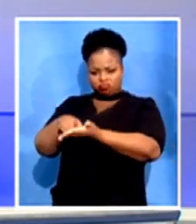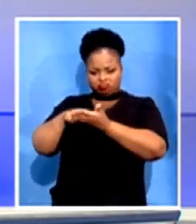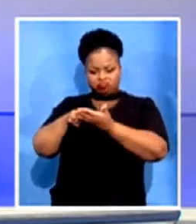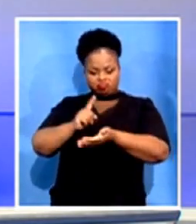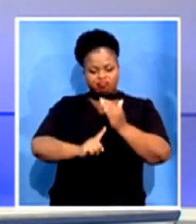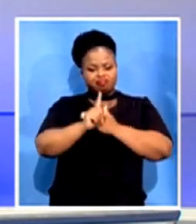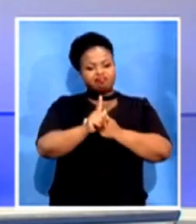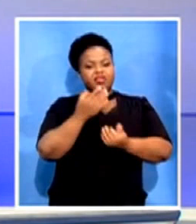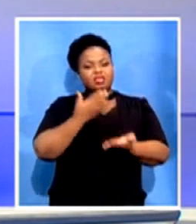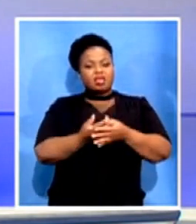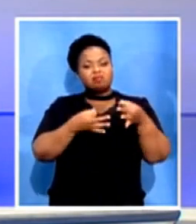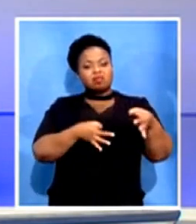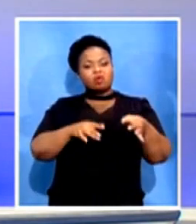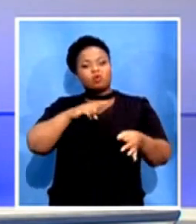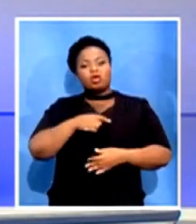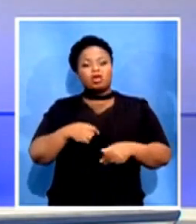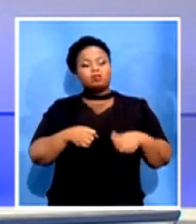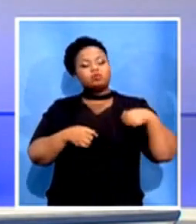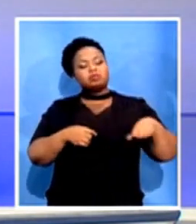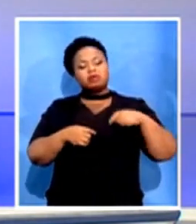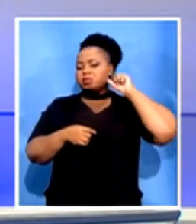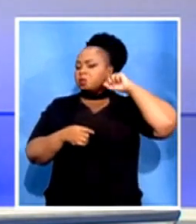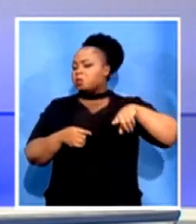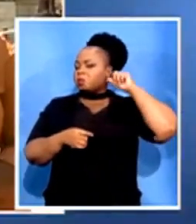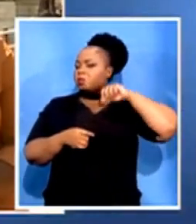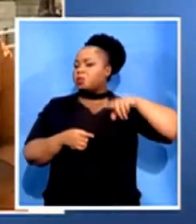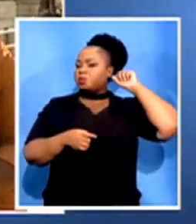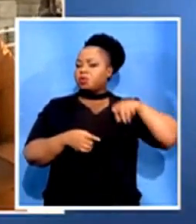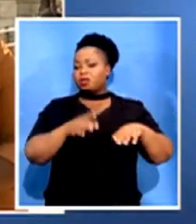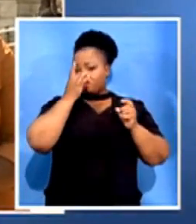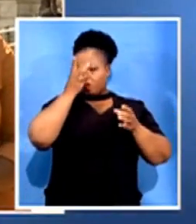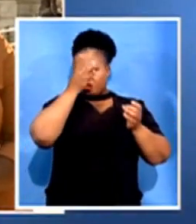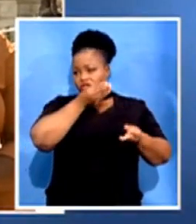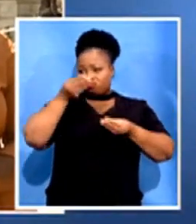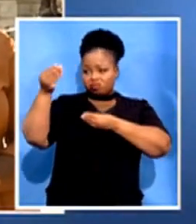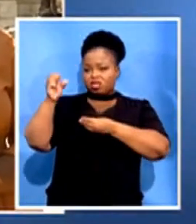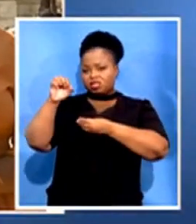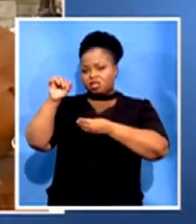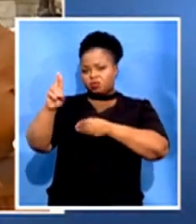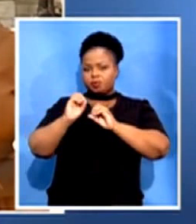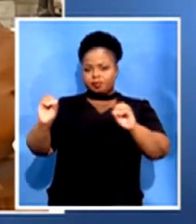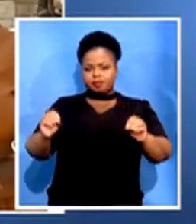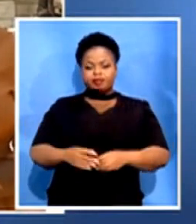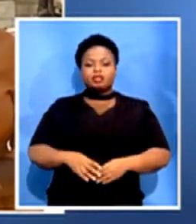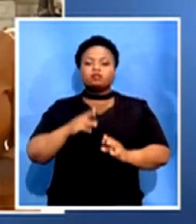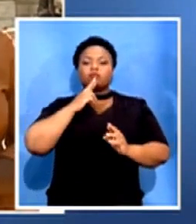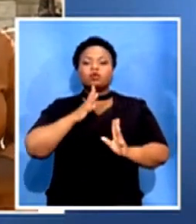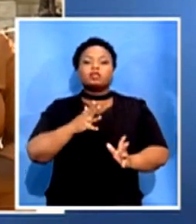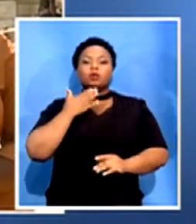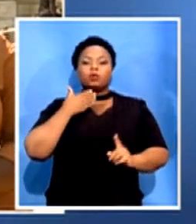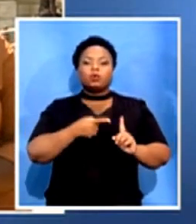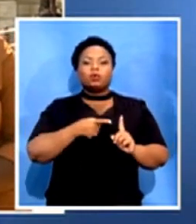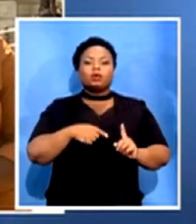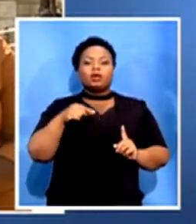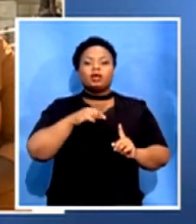number of requests for the information to be handed over. For more, let's now cross live to our reporter, Silwani Khakhaou. Silwani, I hear